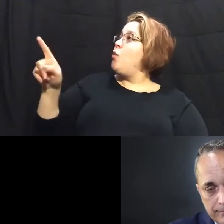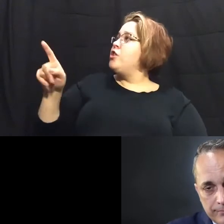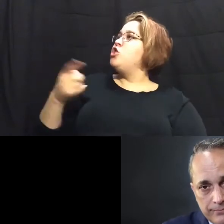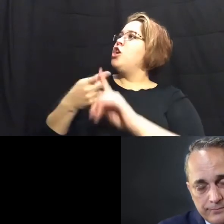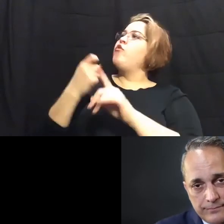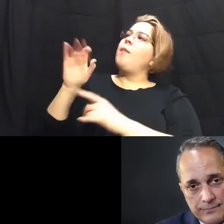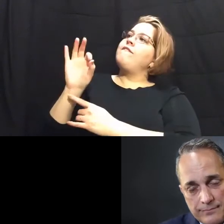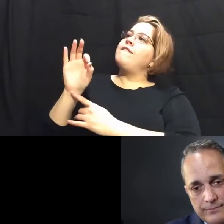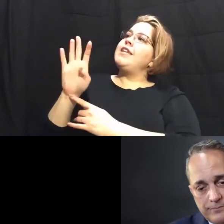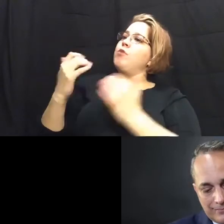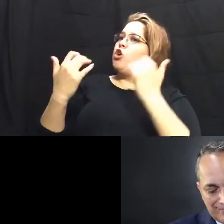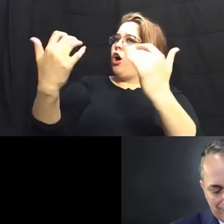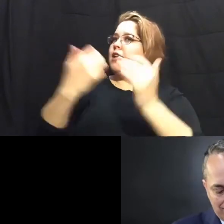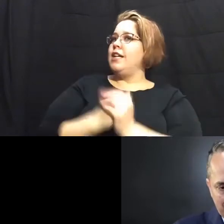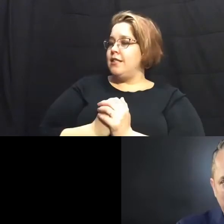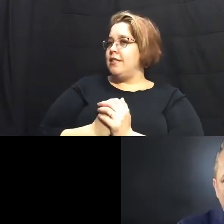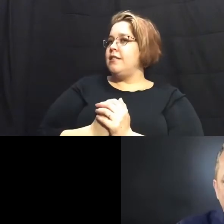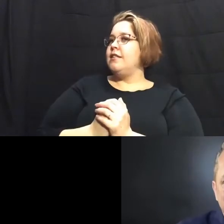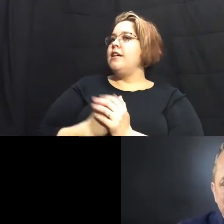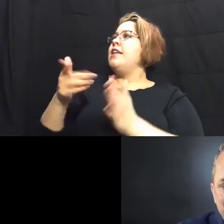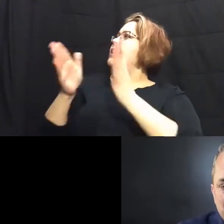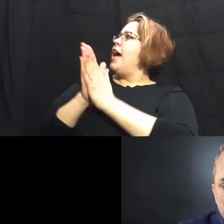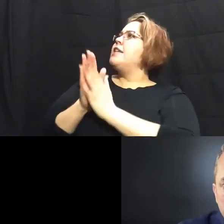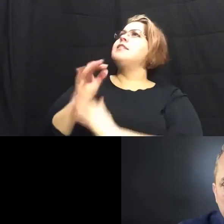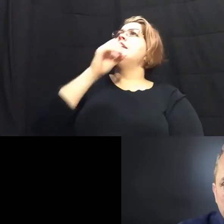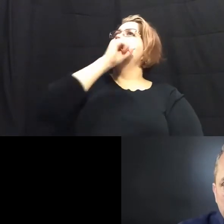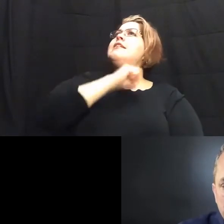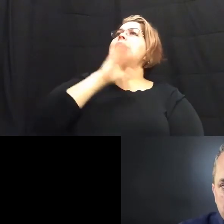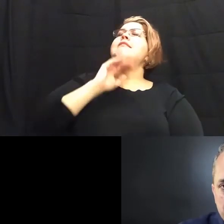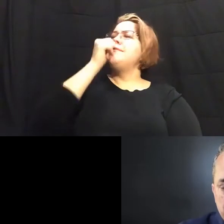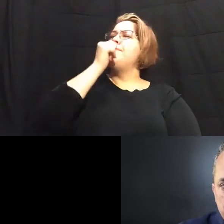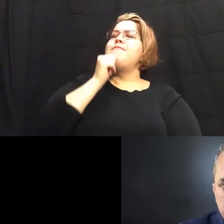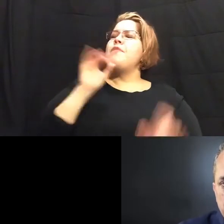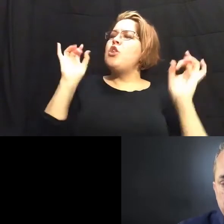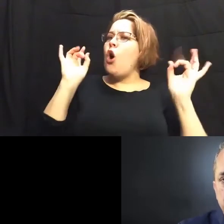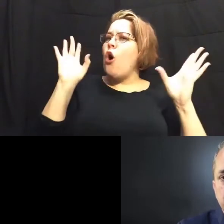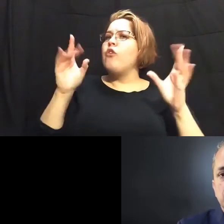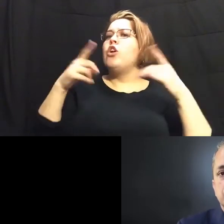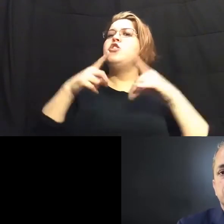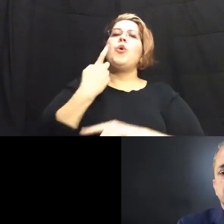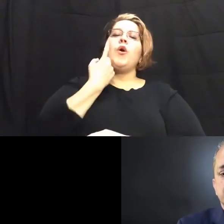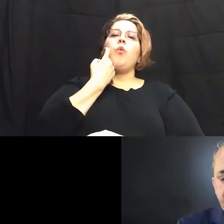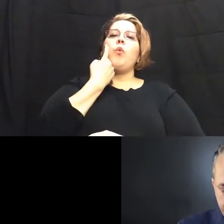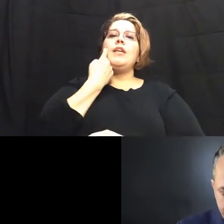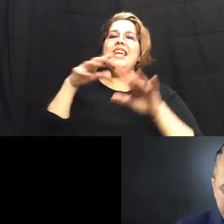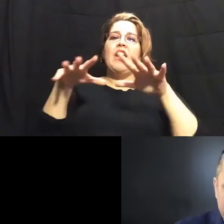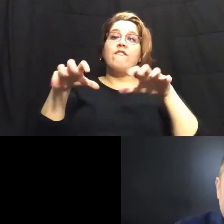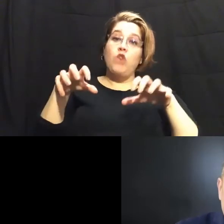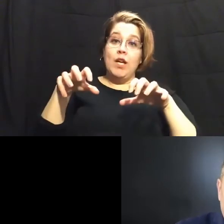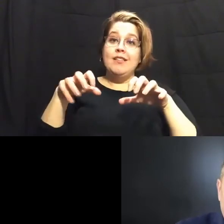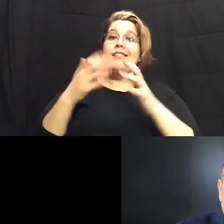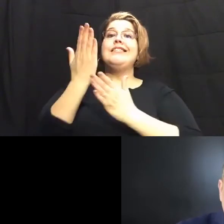our facebook audience they ask seniors suffered greatly during the recent freeze some